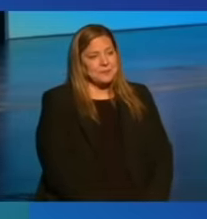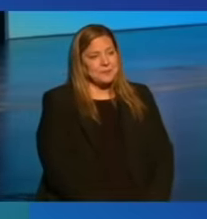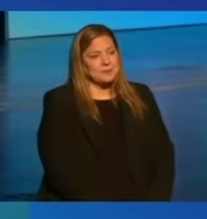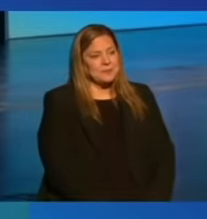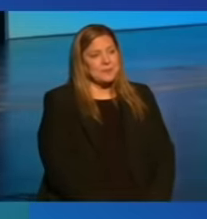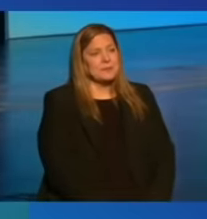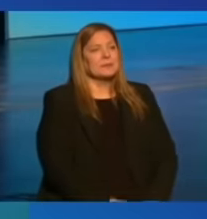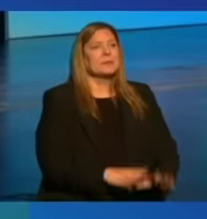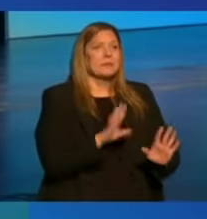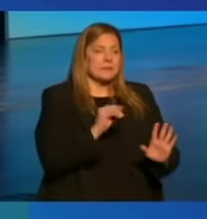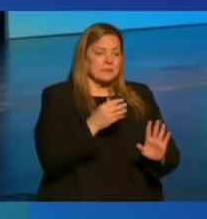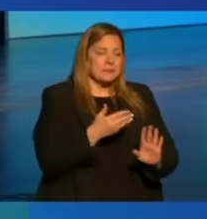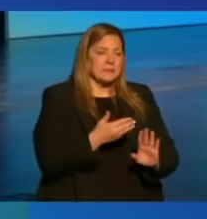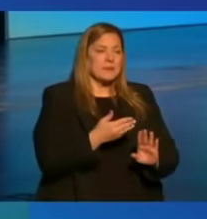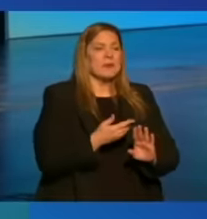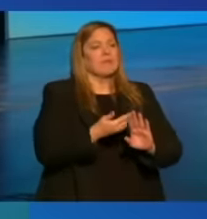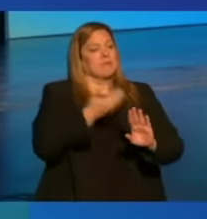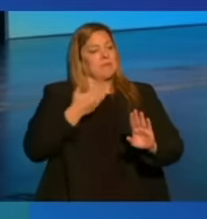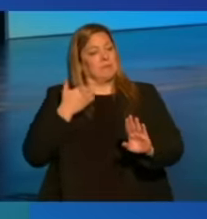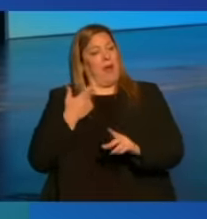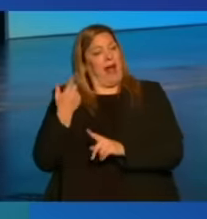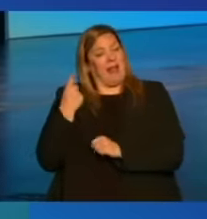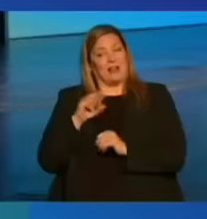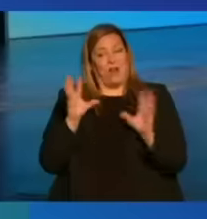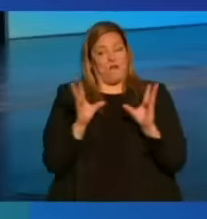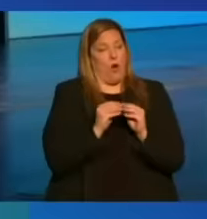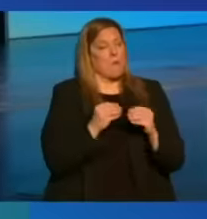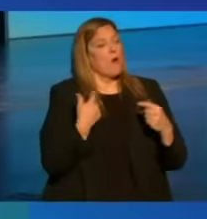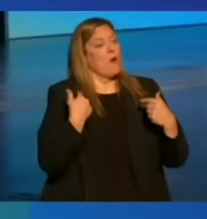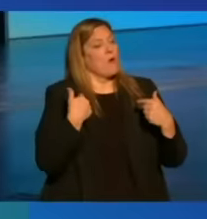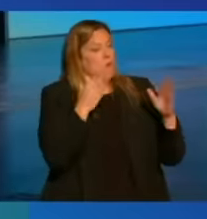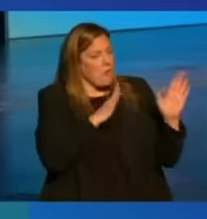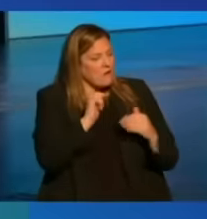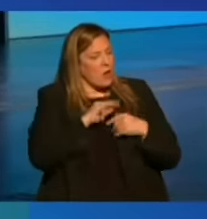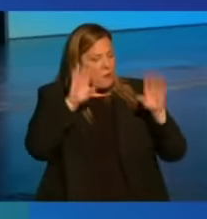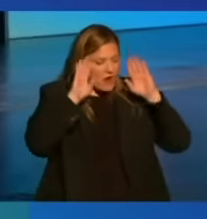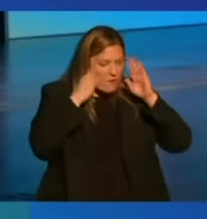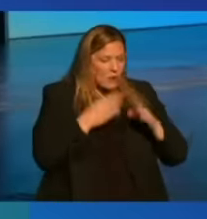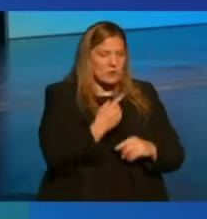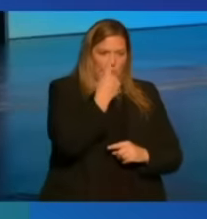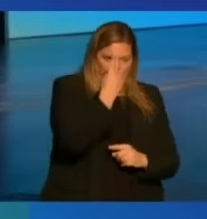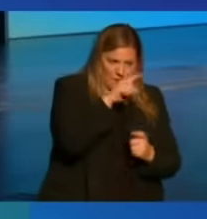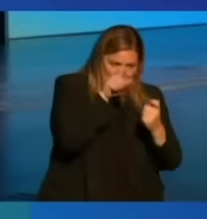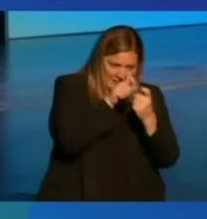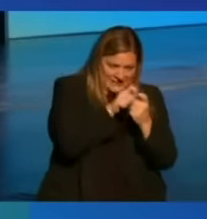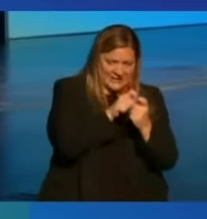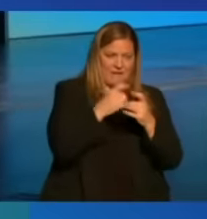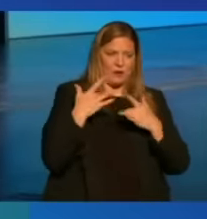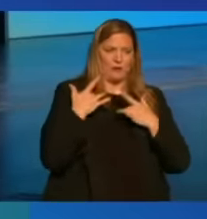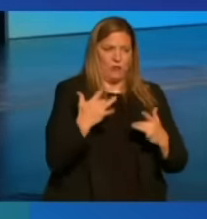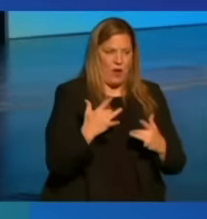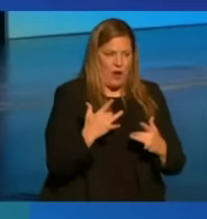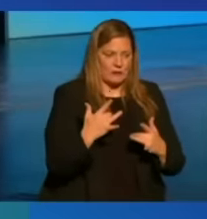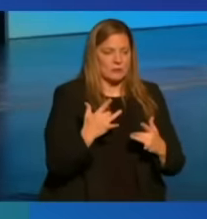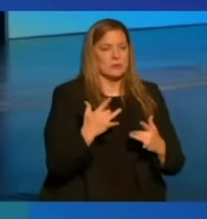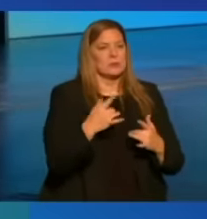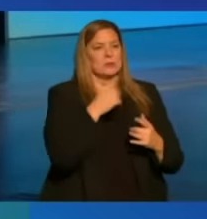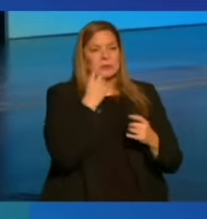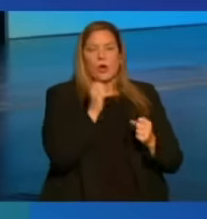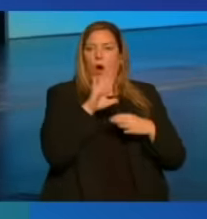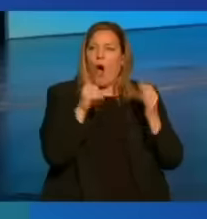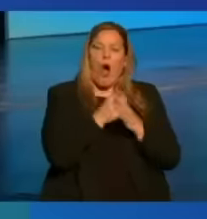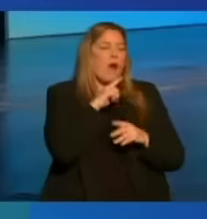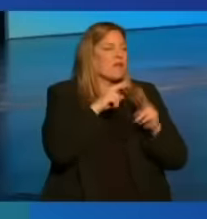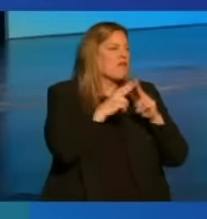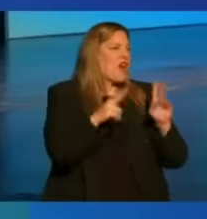And in the lead-up to the last year's forum, we focused on one such trend. And that was the flood of toxic